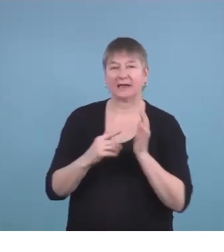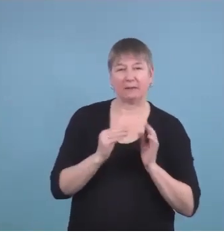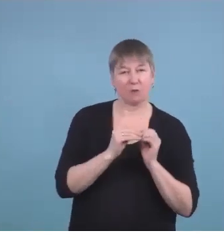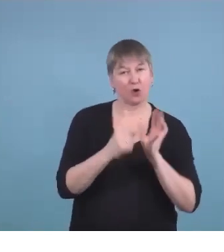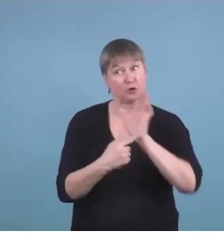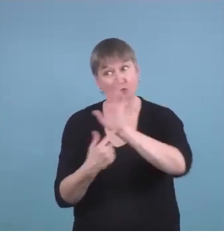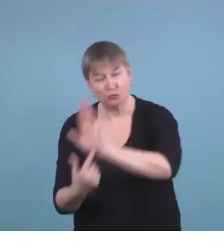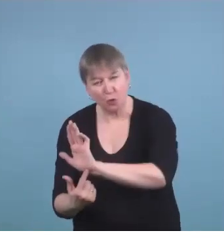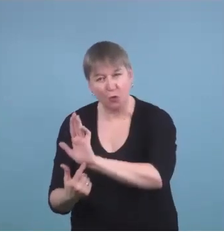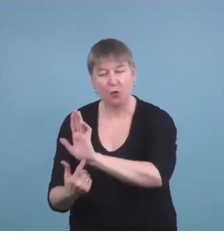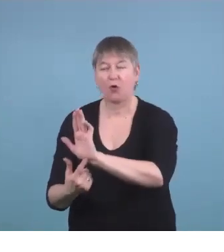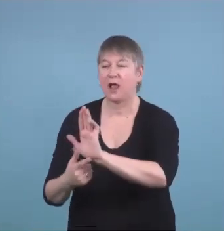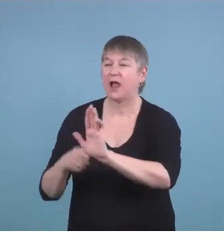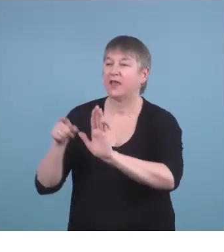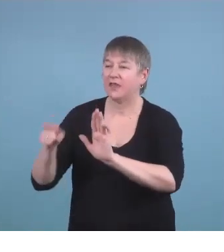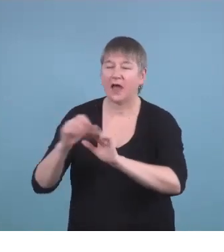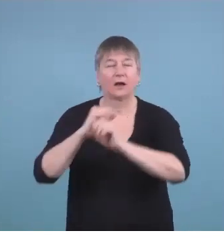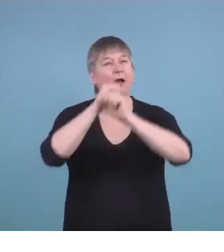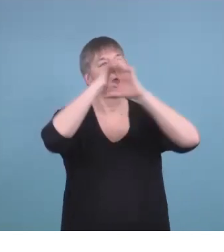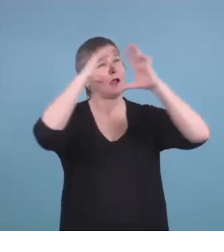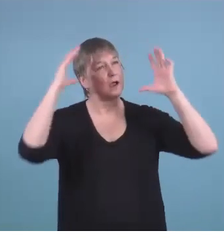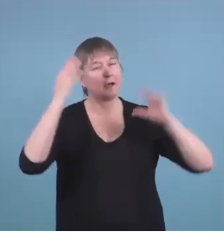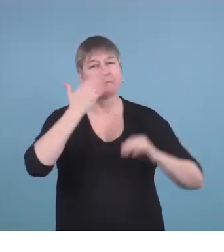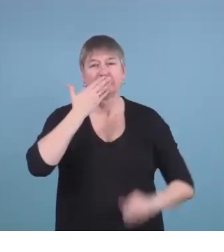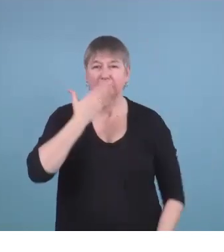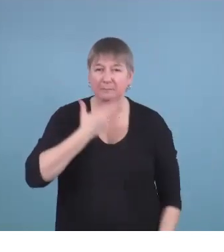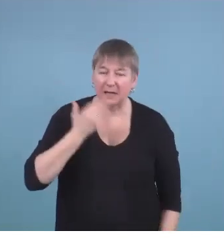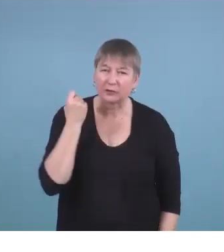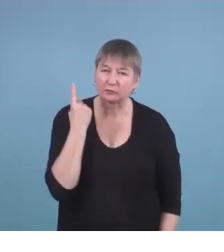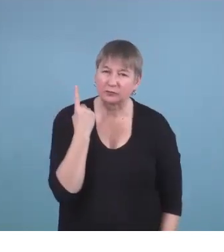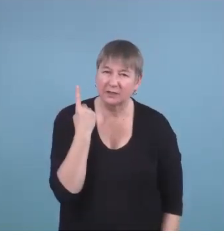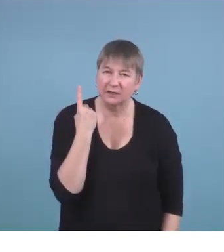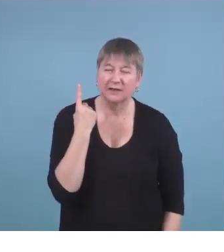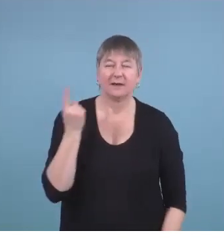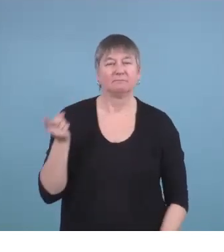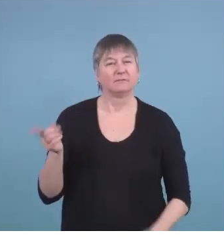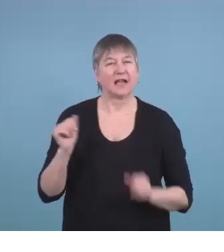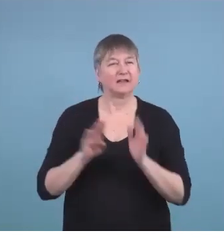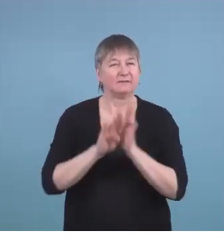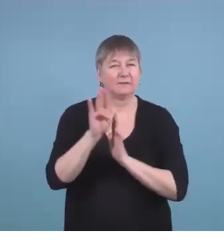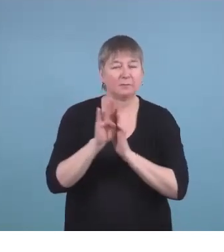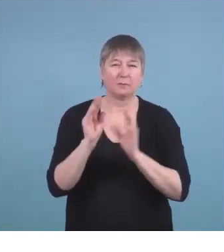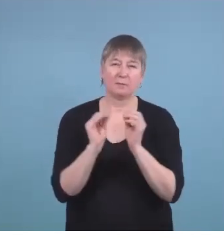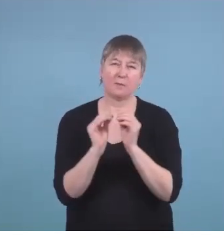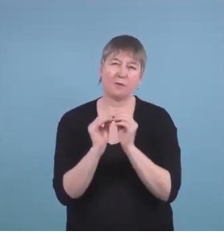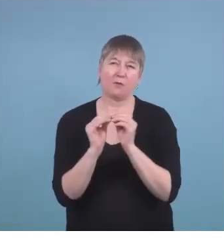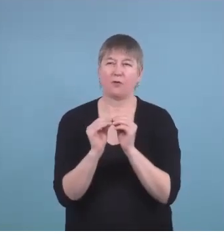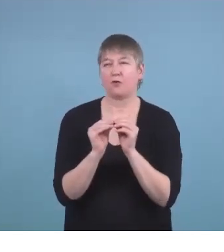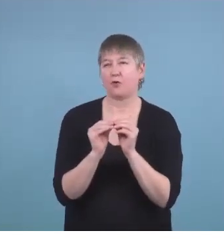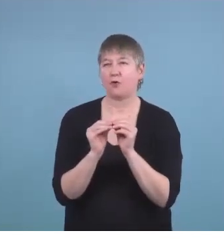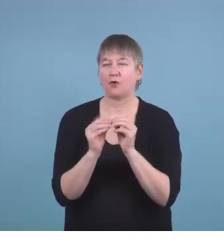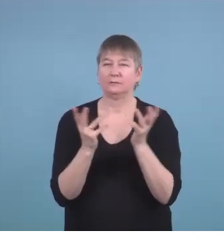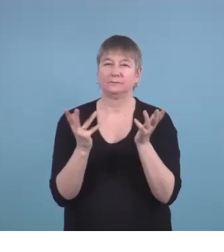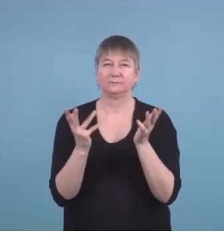better understanding and develop more examples for science